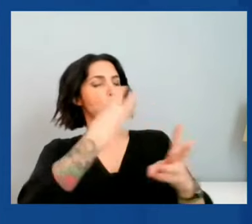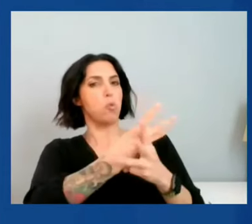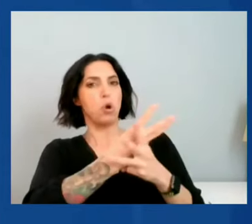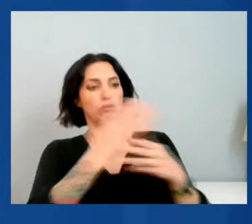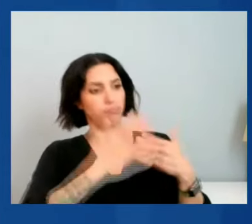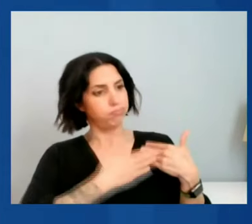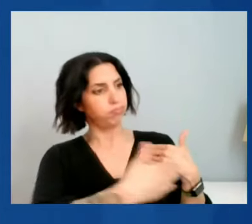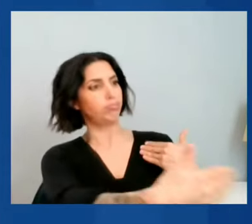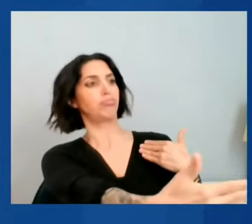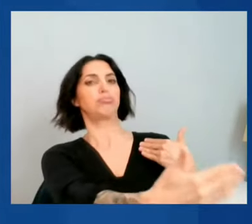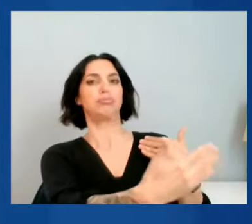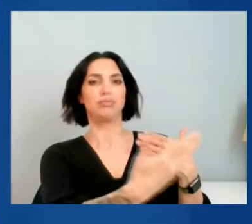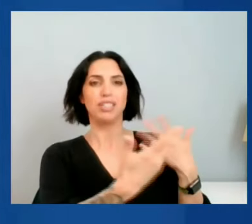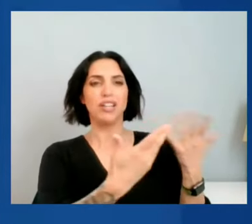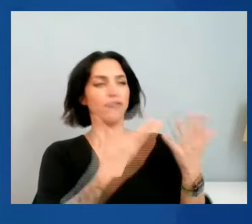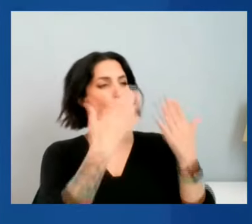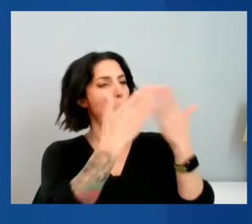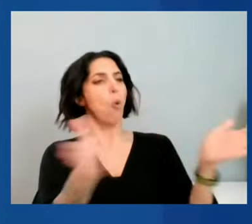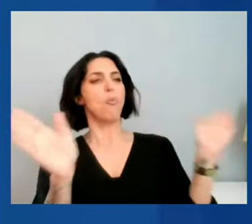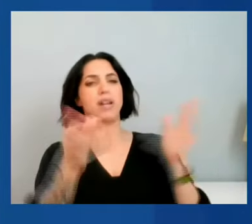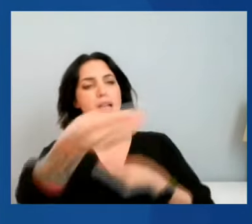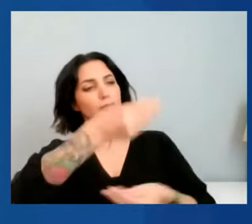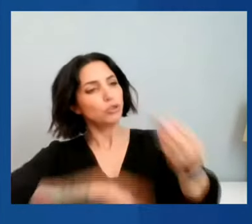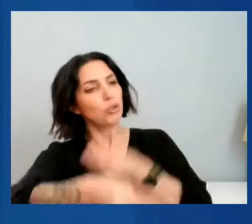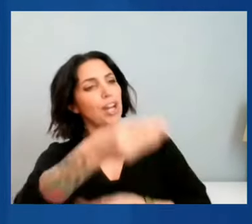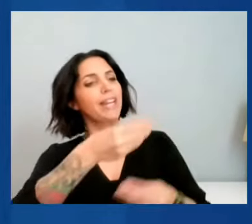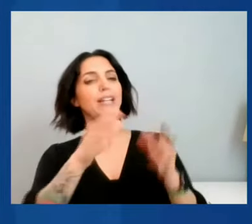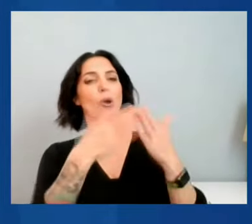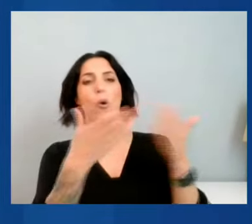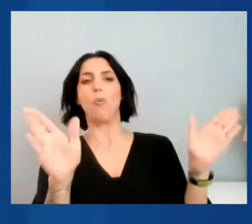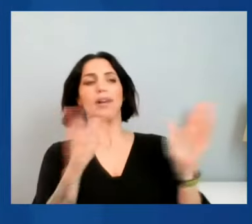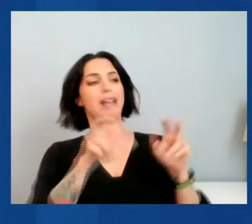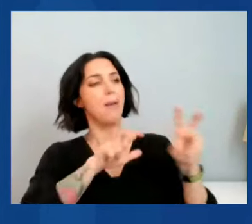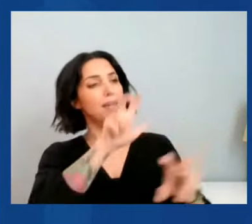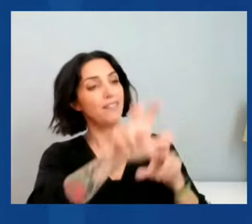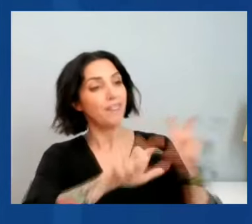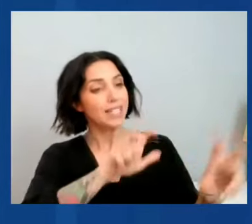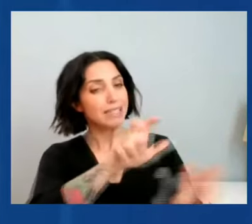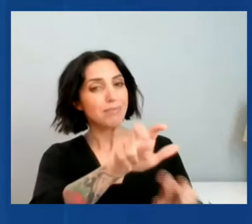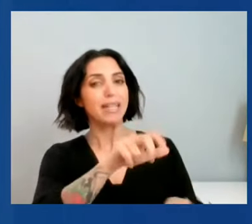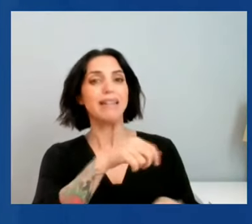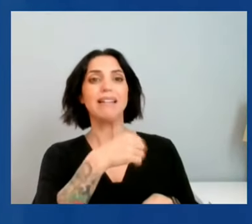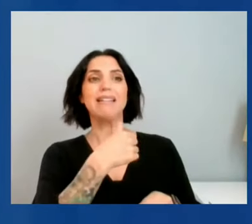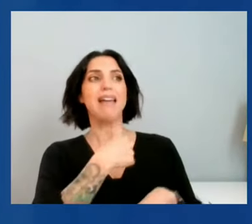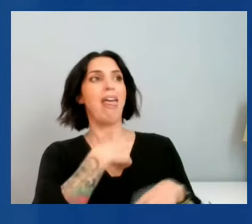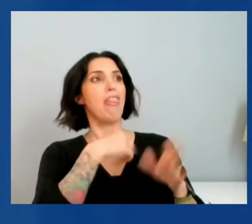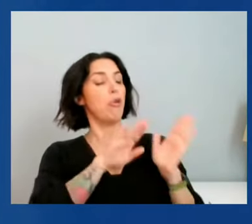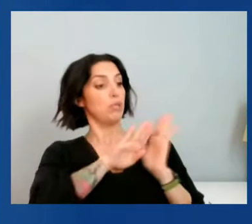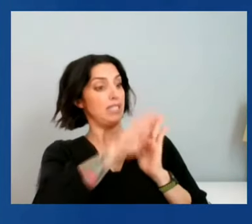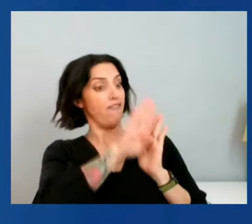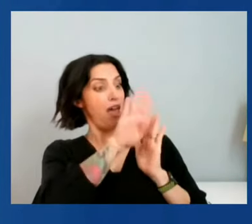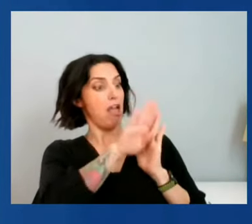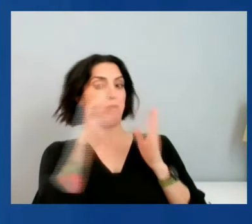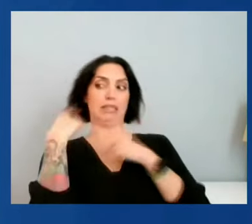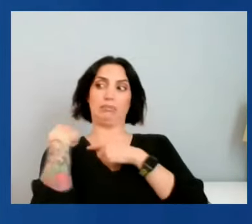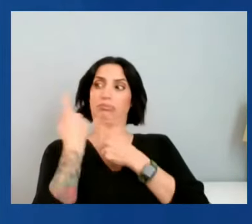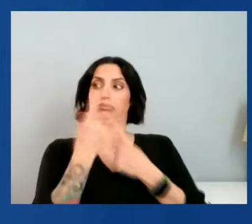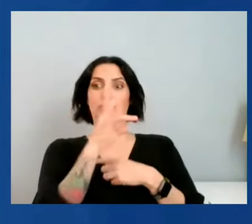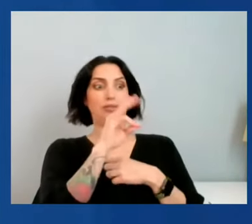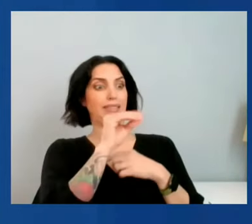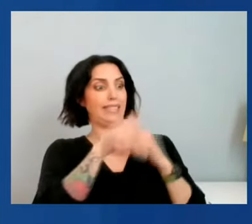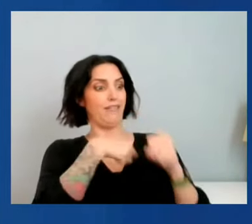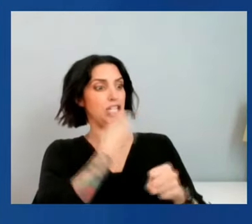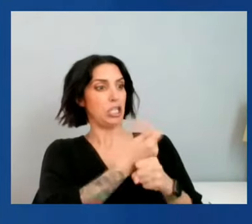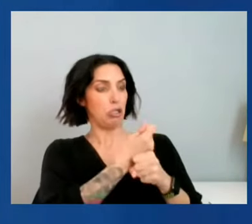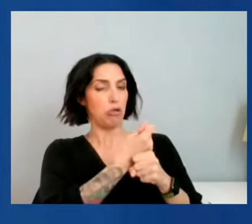opening up trade and investment. And these developments have really led to more efficient